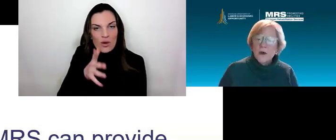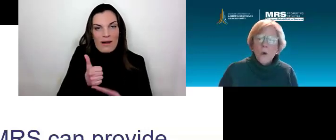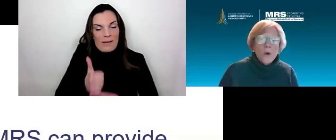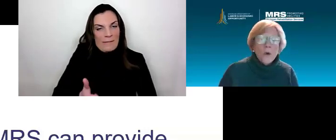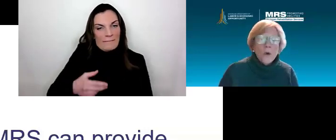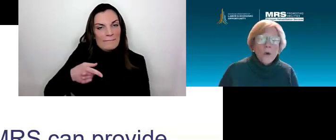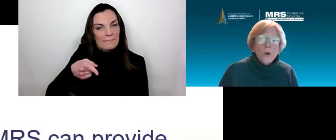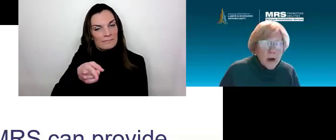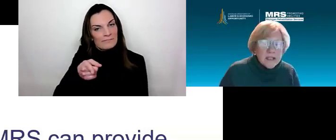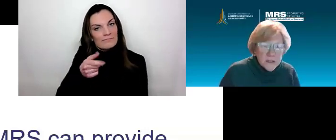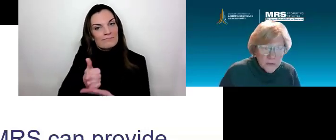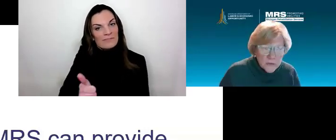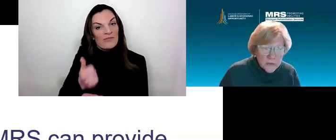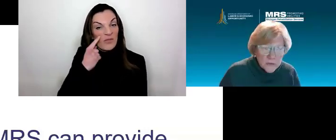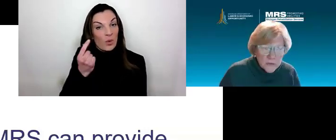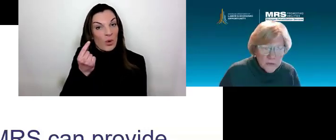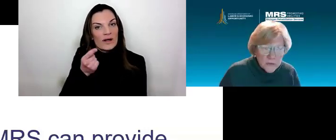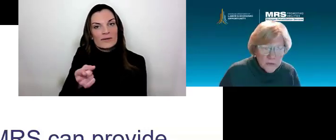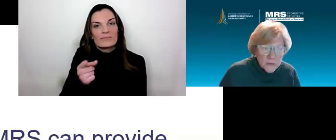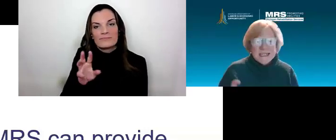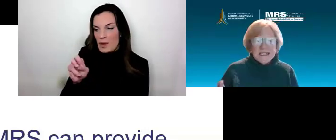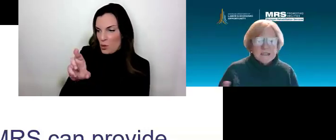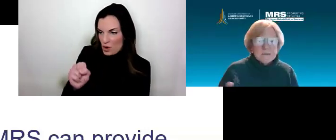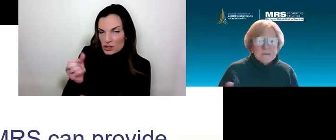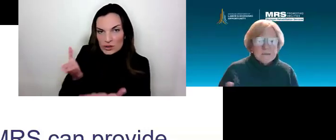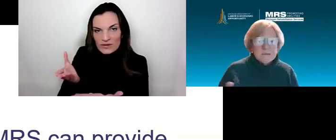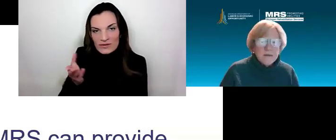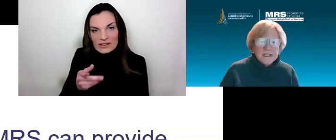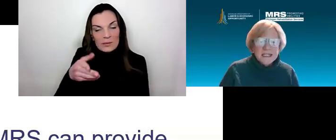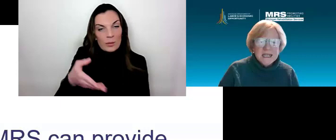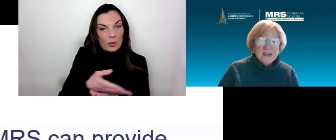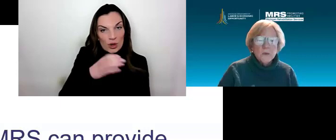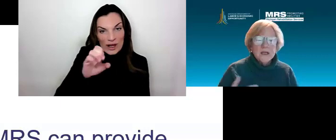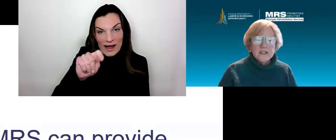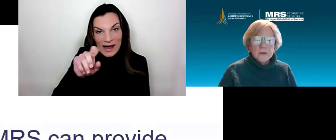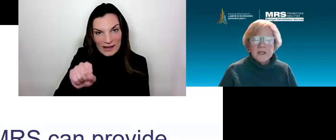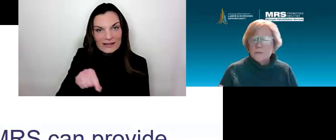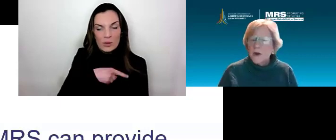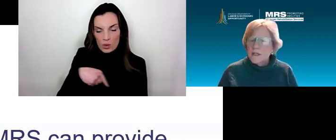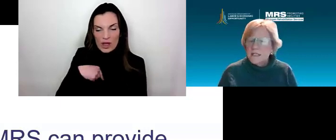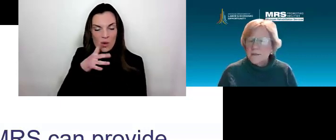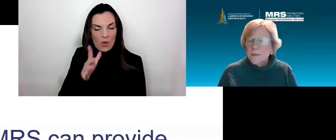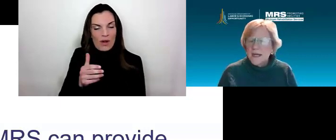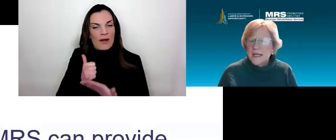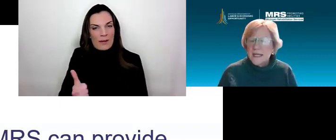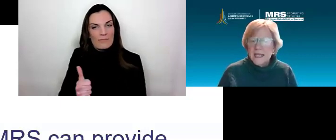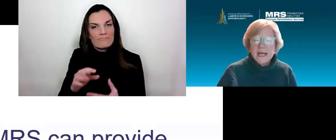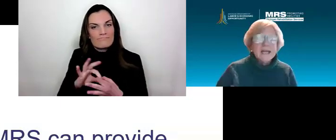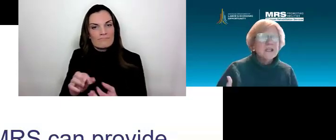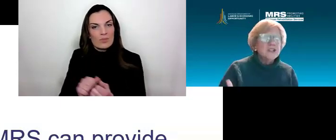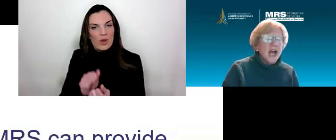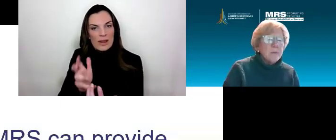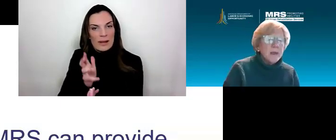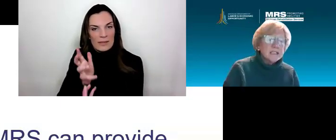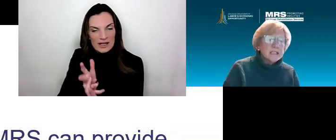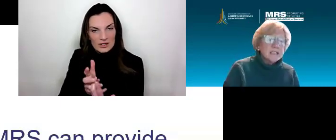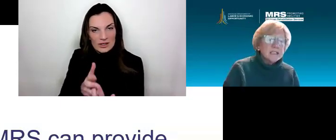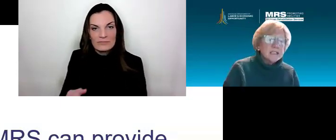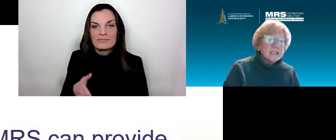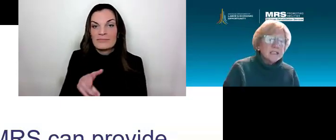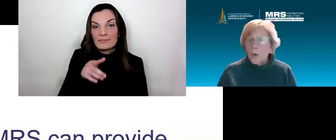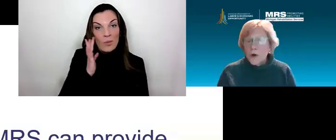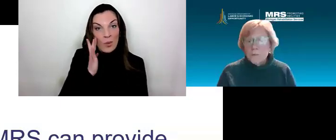Pre-ETS or MRS services. This is most often needed when a student is participating in job